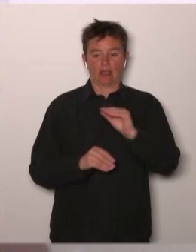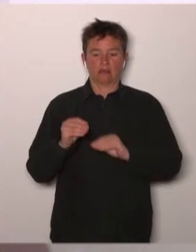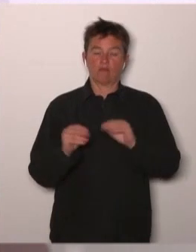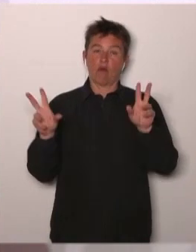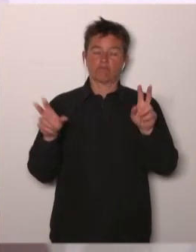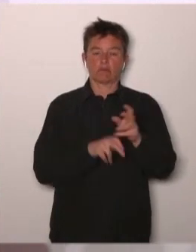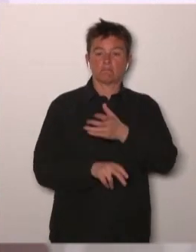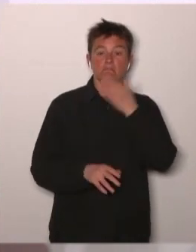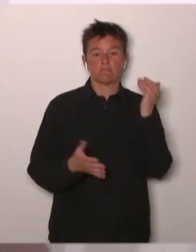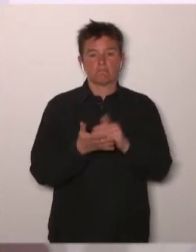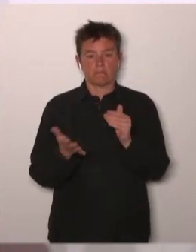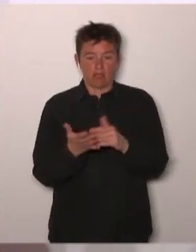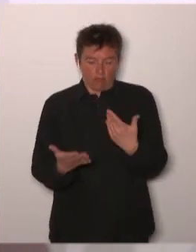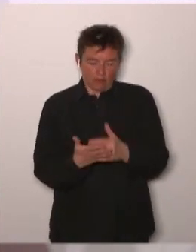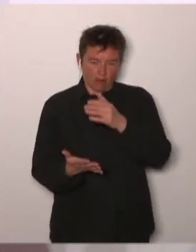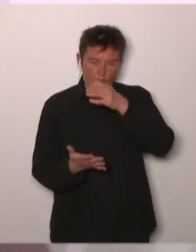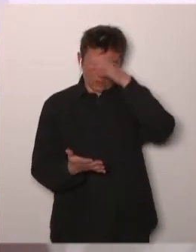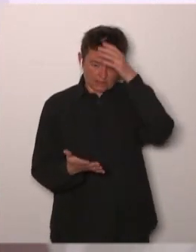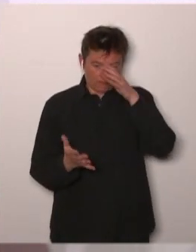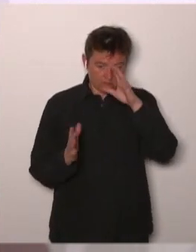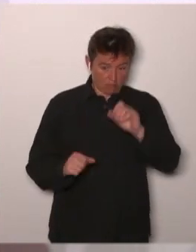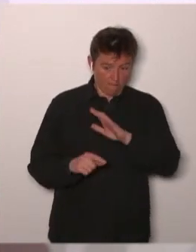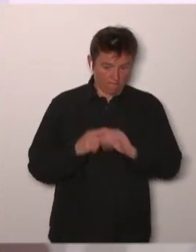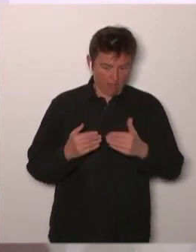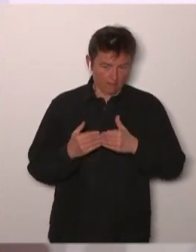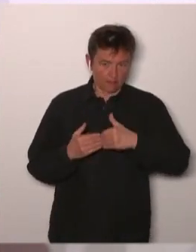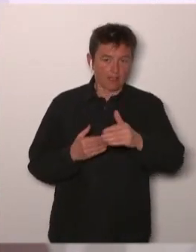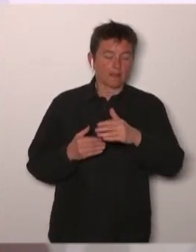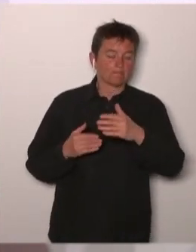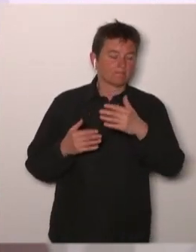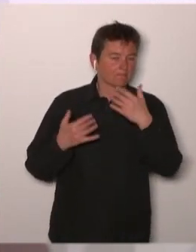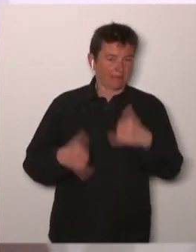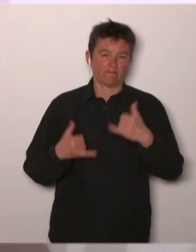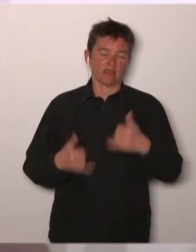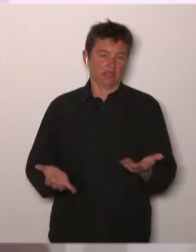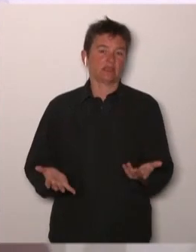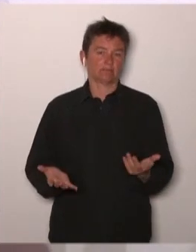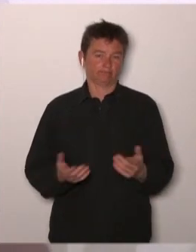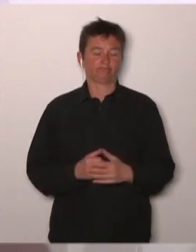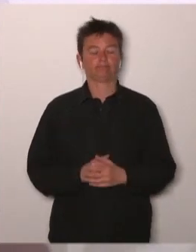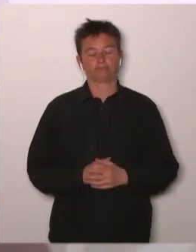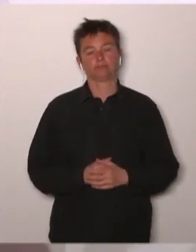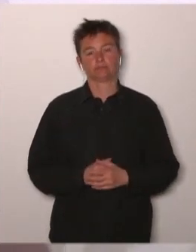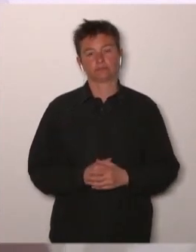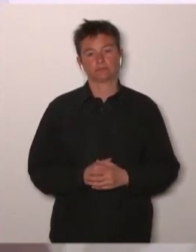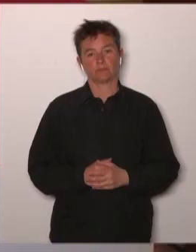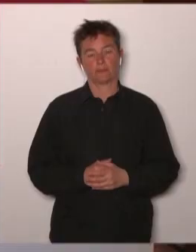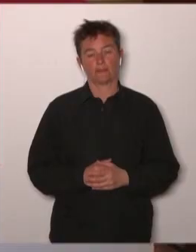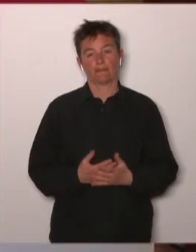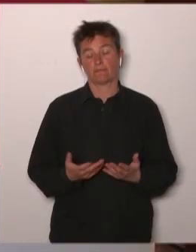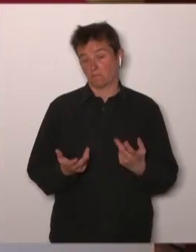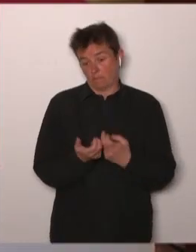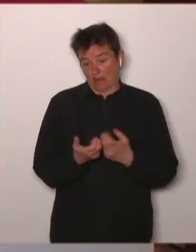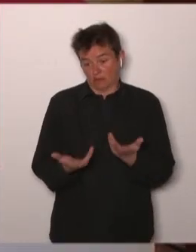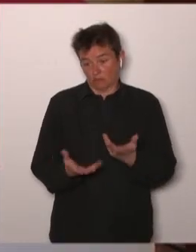is not completely addressed maybe because and actually in the post marketing area once